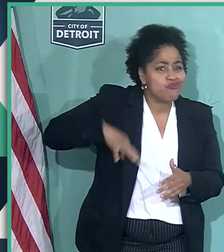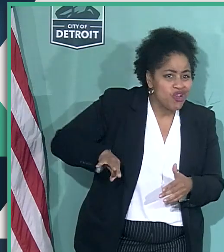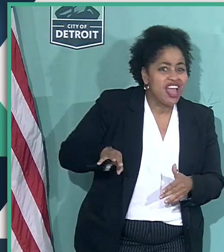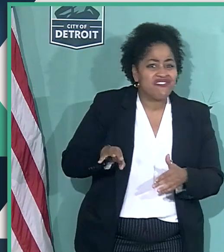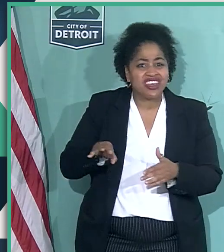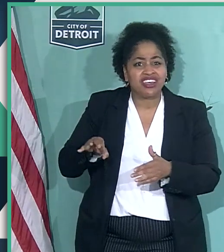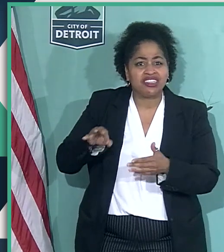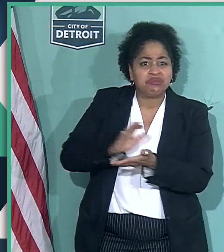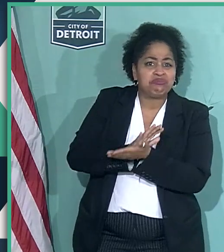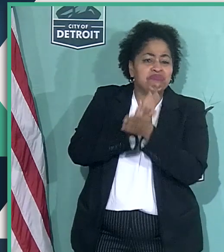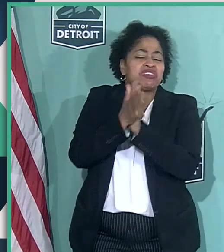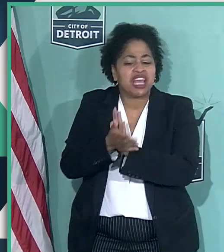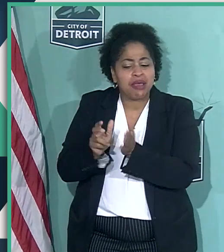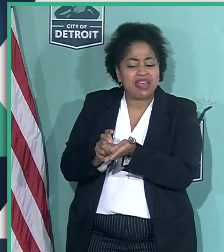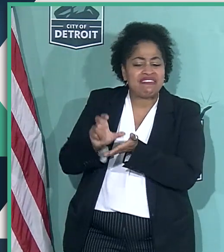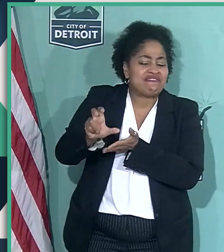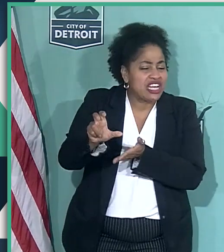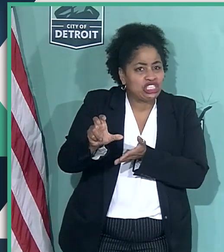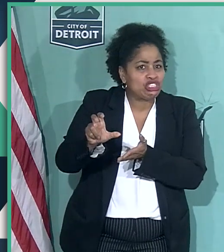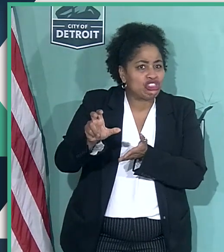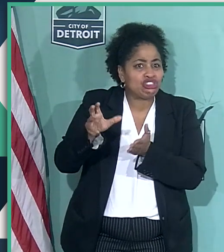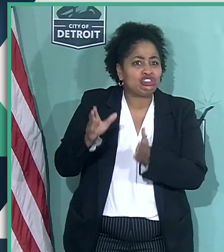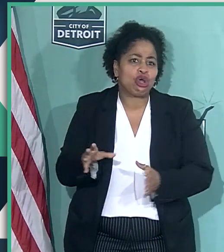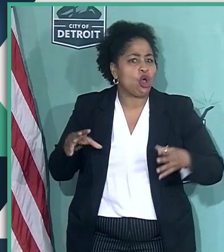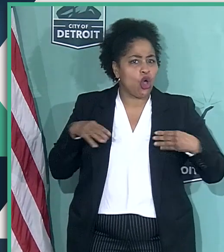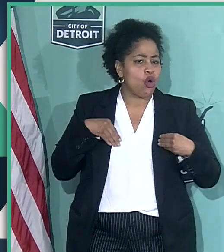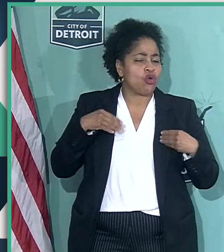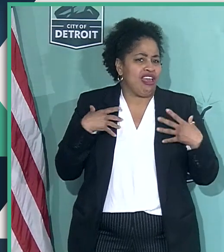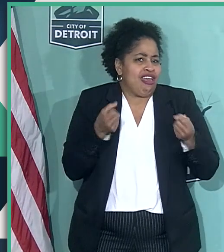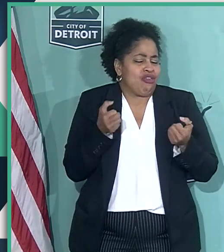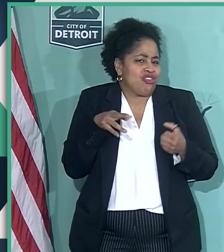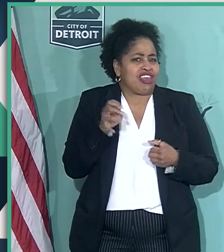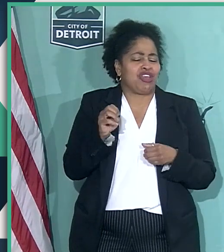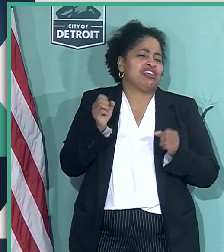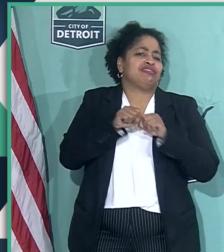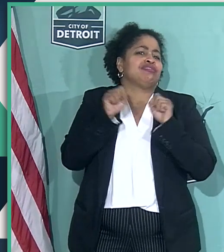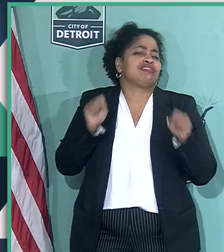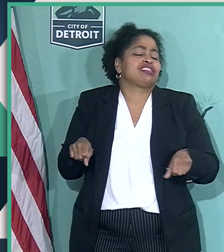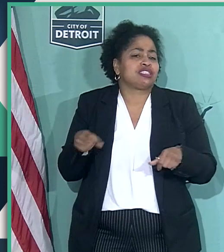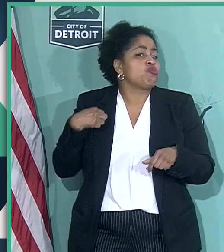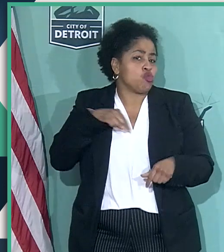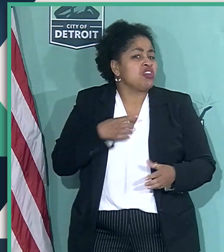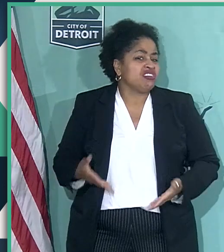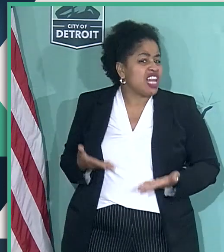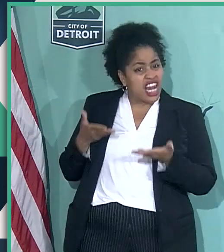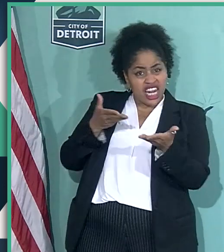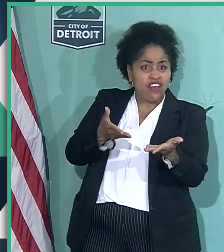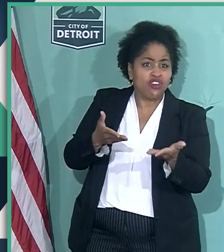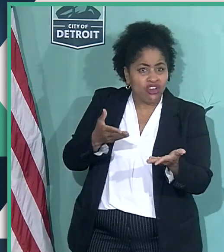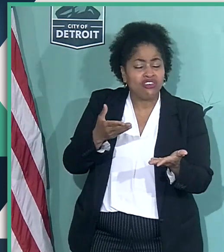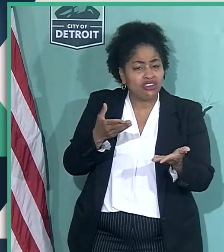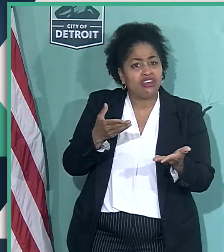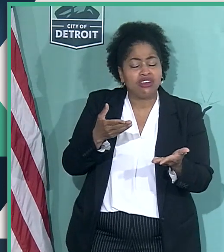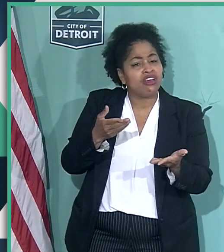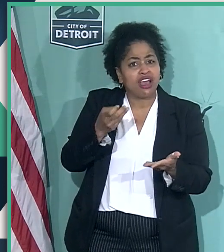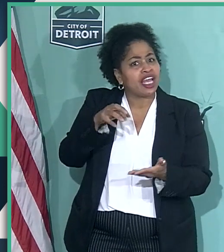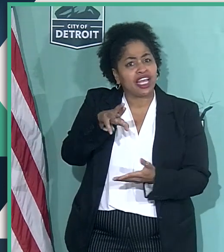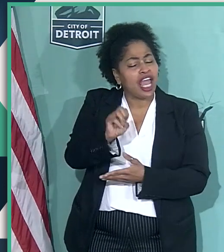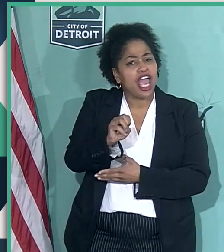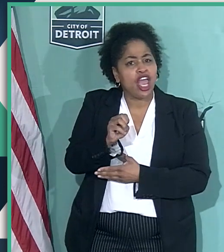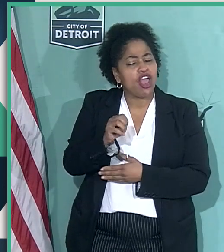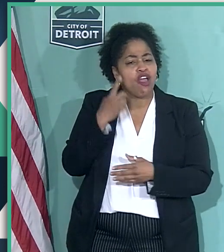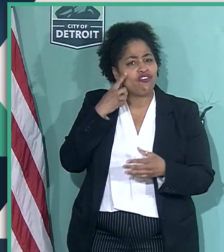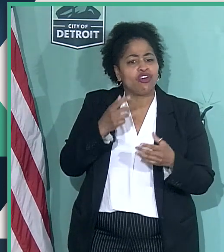became a investor owned healthcare system. But we delivered care to one of the most